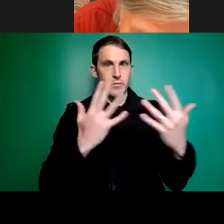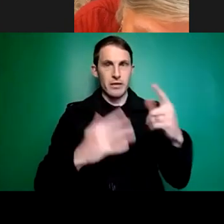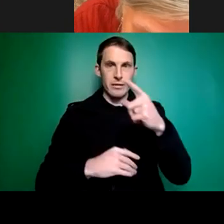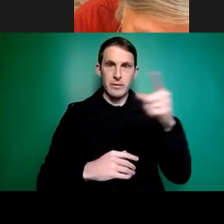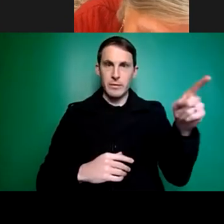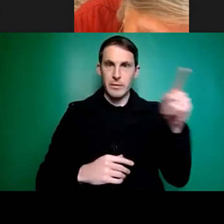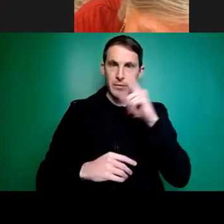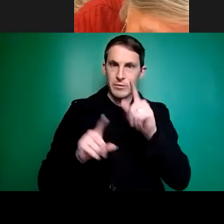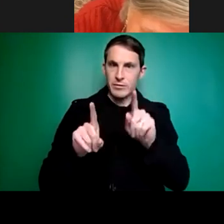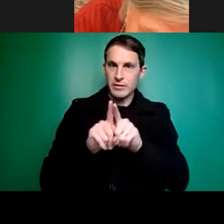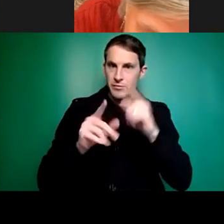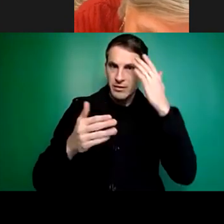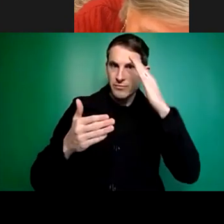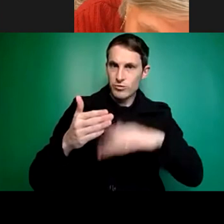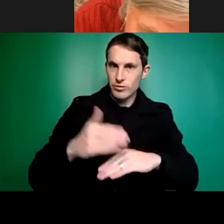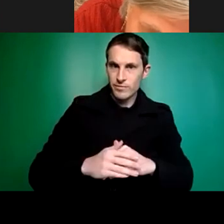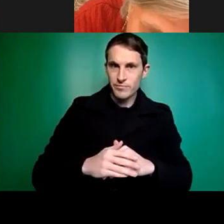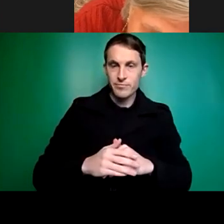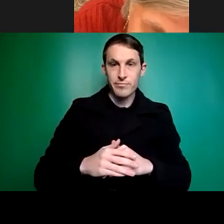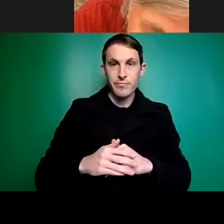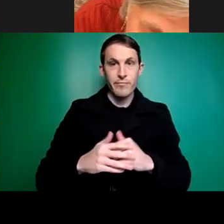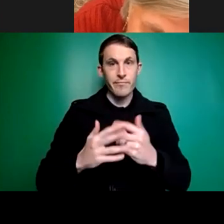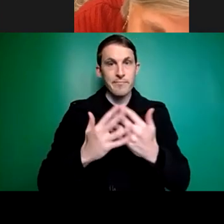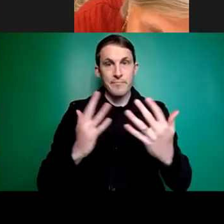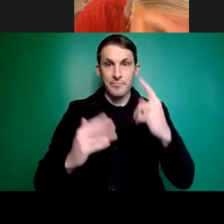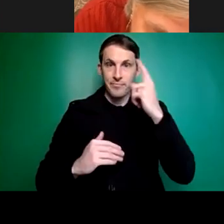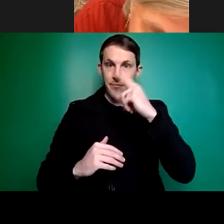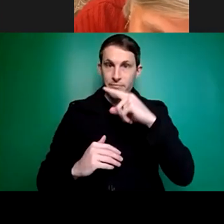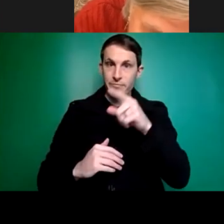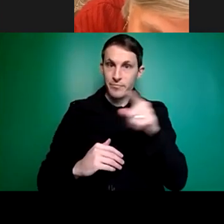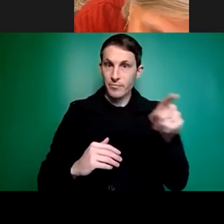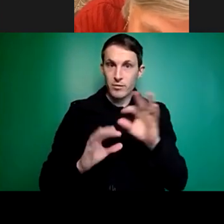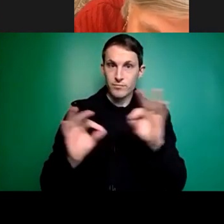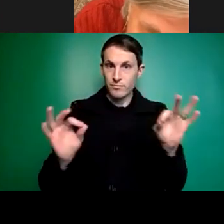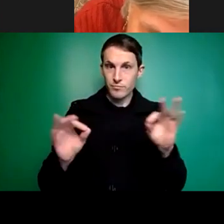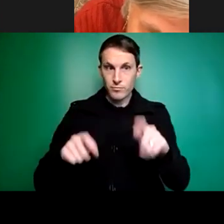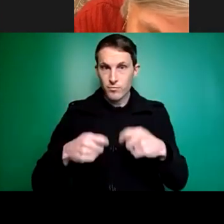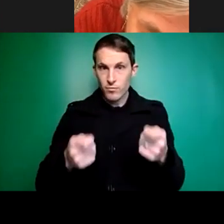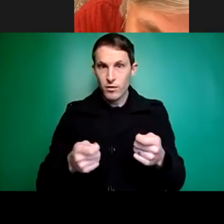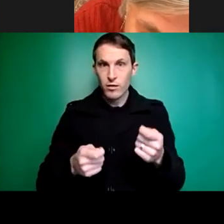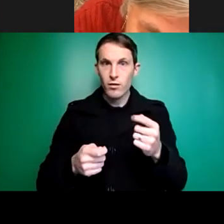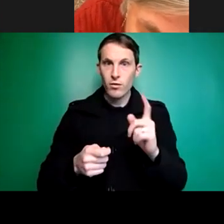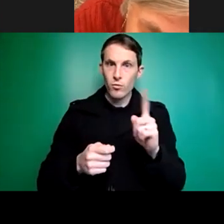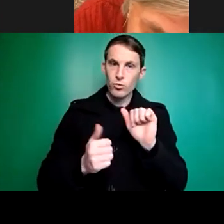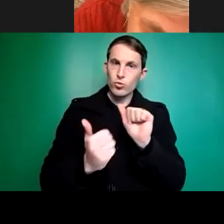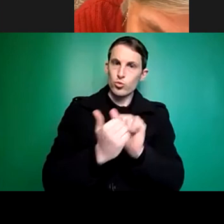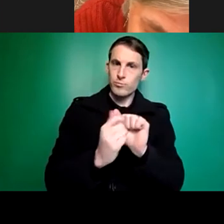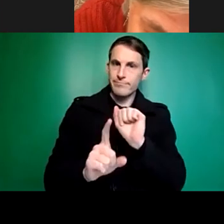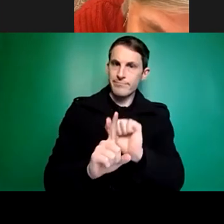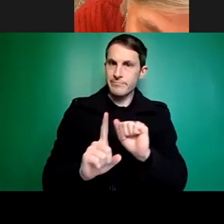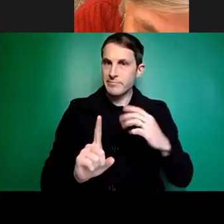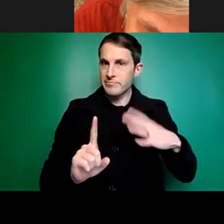some people aren't getting as much as they should be, they're in a home or a retirement